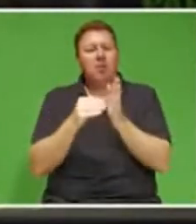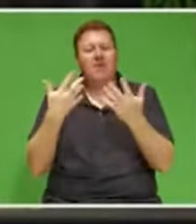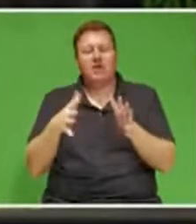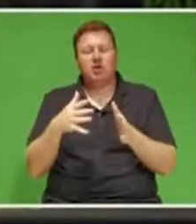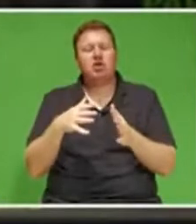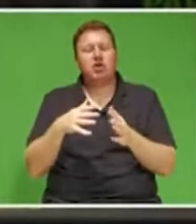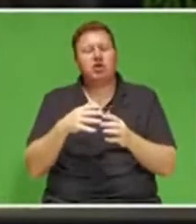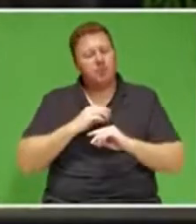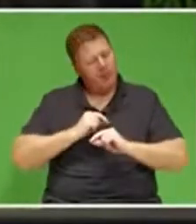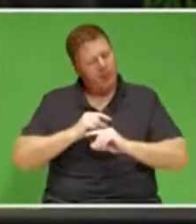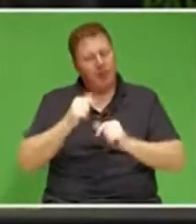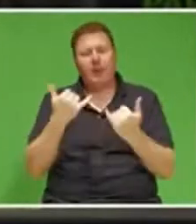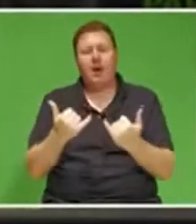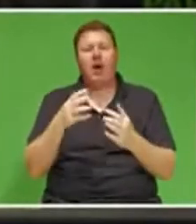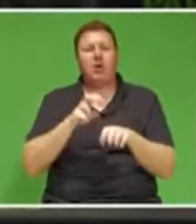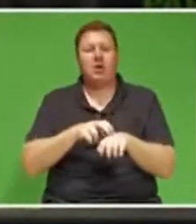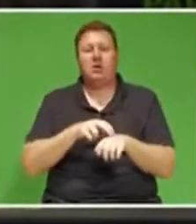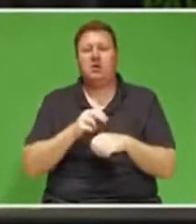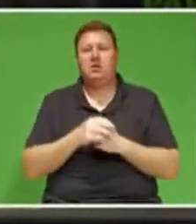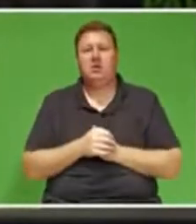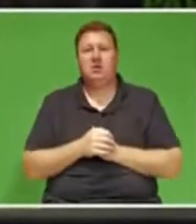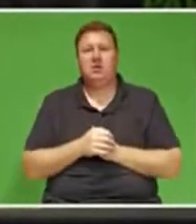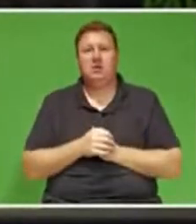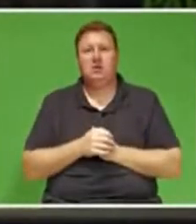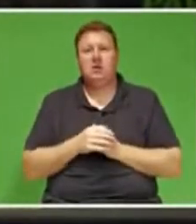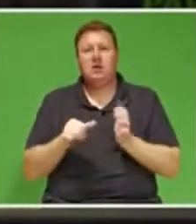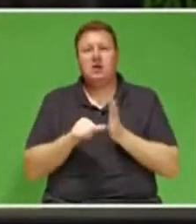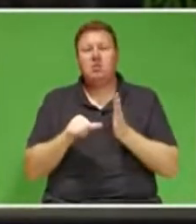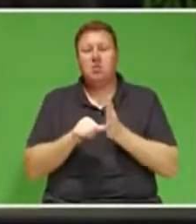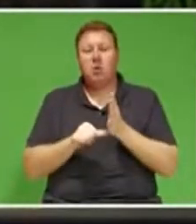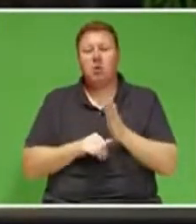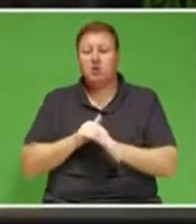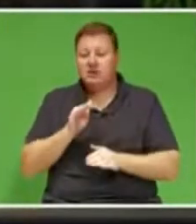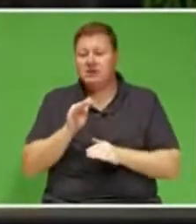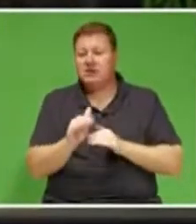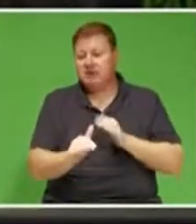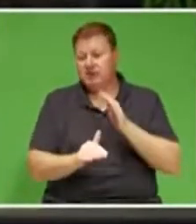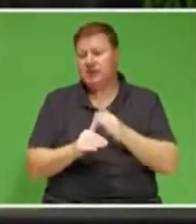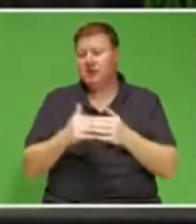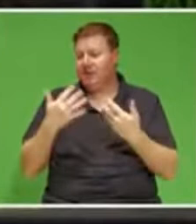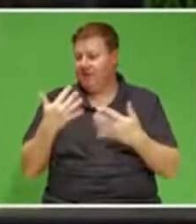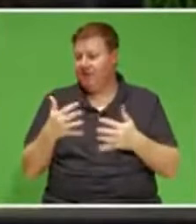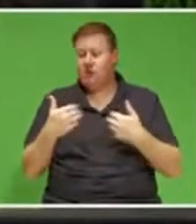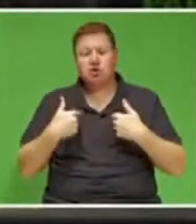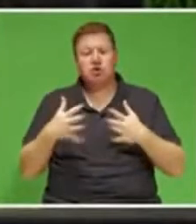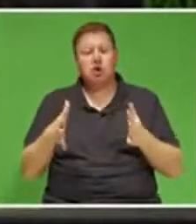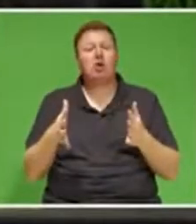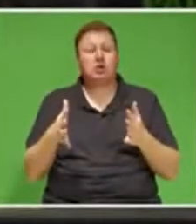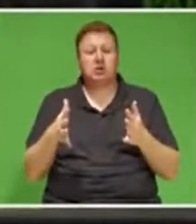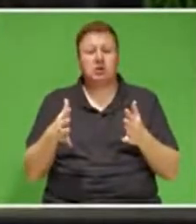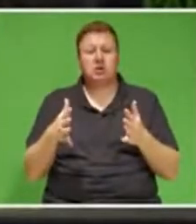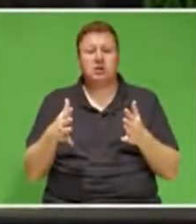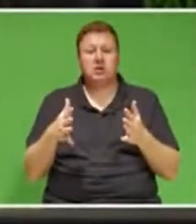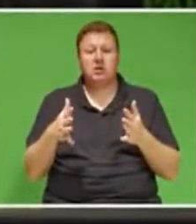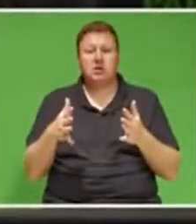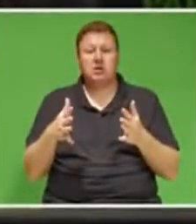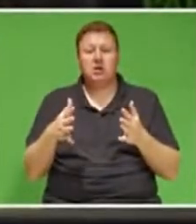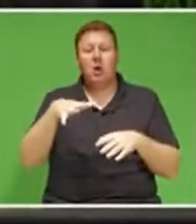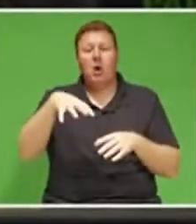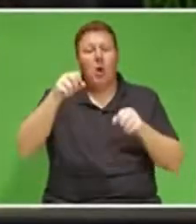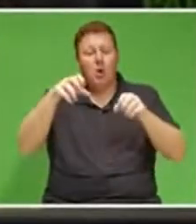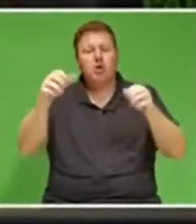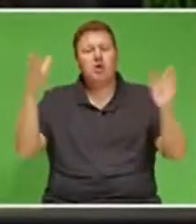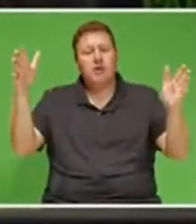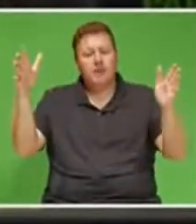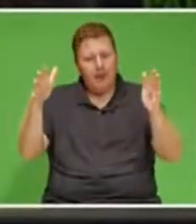We have already taken a number of important steps to reduce the severity and frequency of load